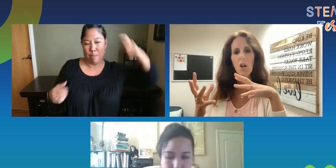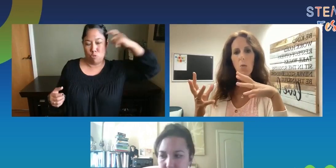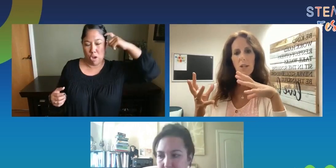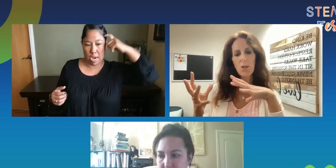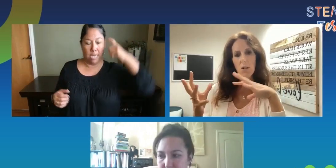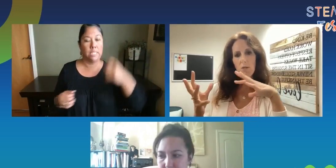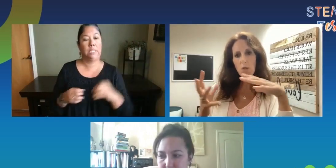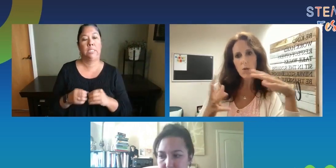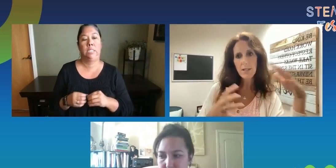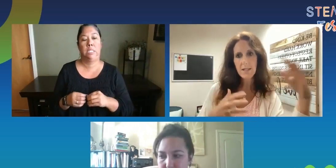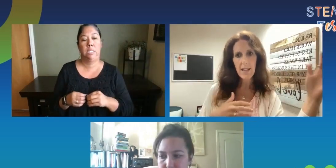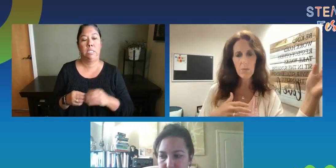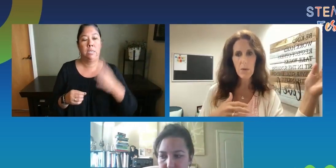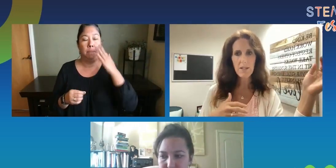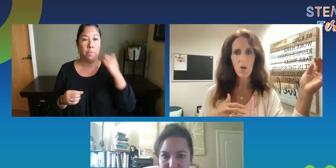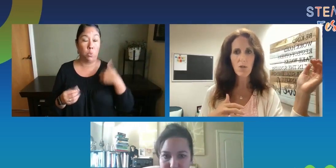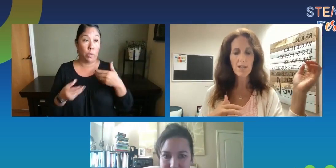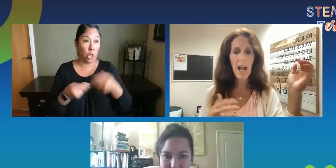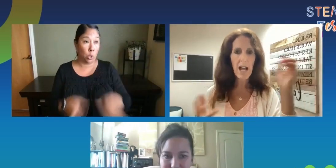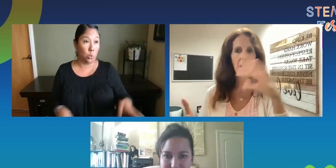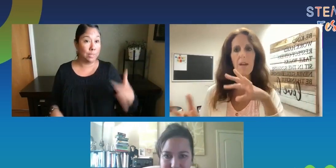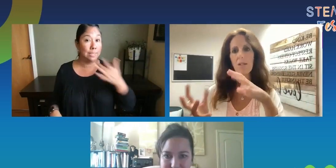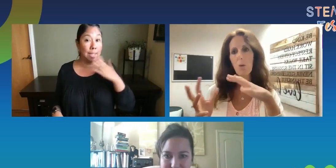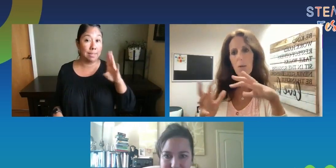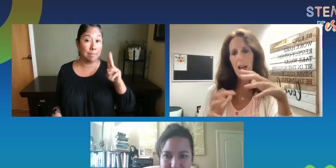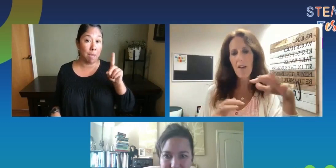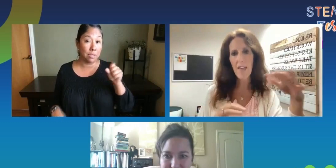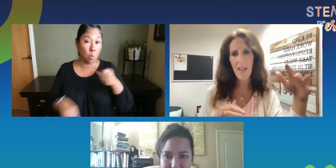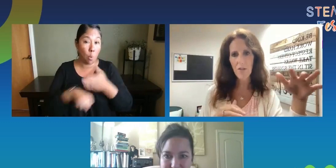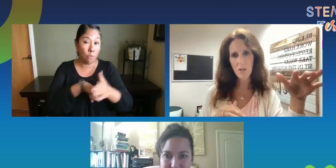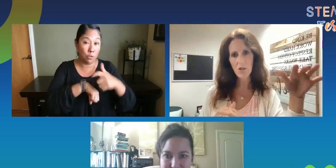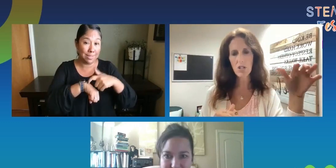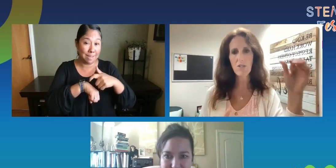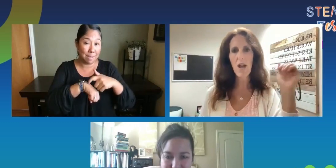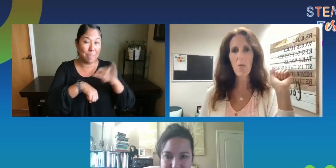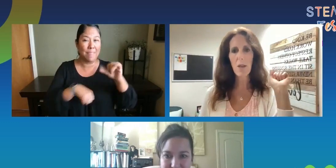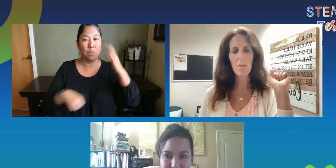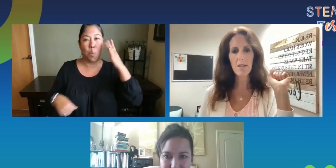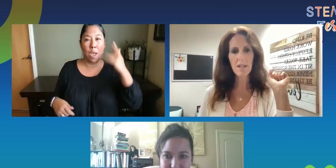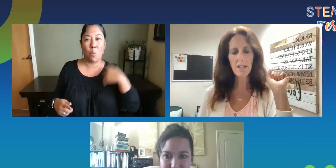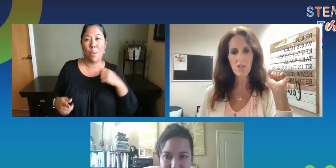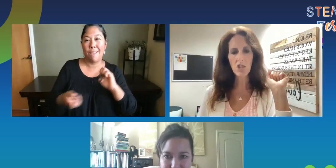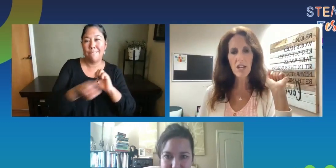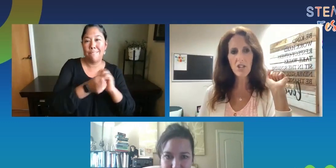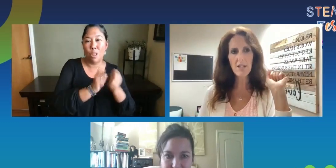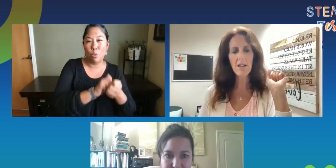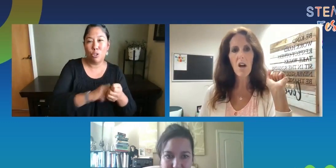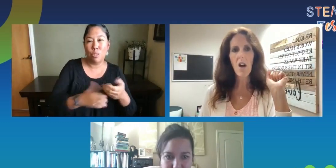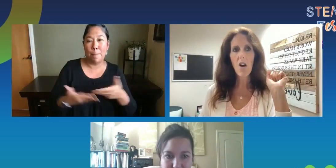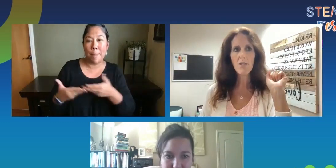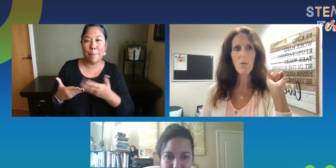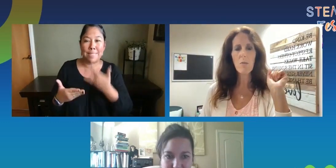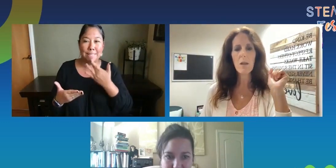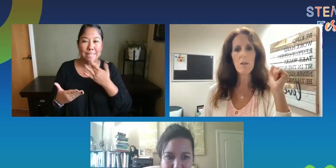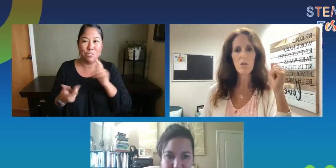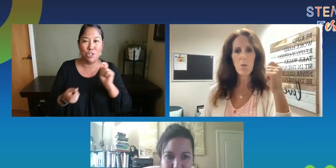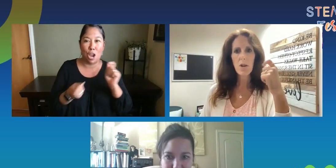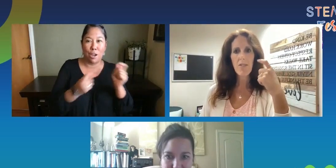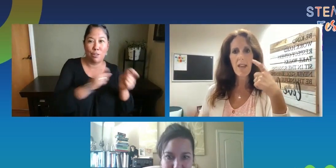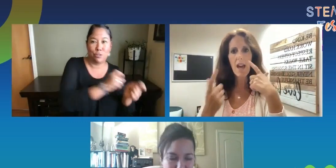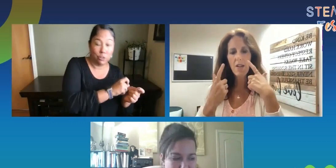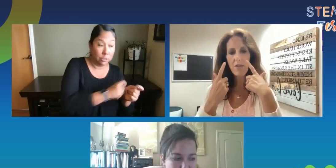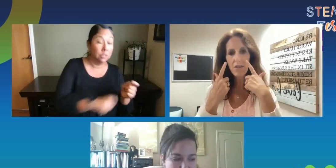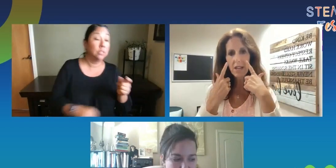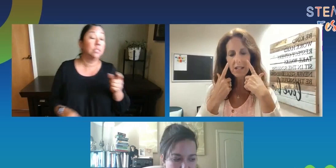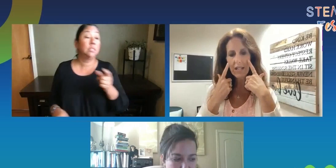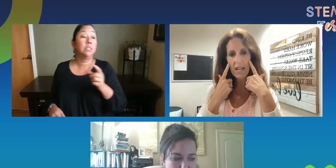we sort of lose taste buds over time, that's why we have that evolution of how babies taste changes. Also, when babies are